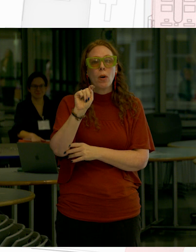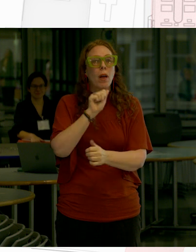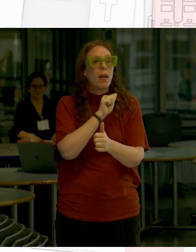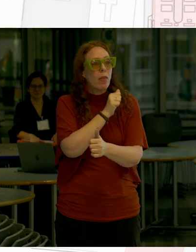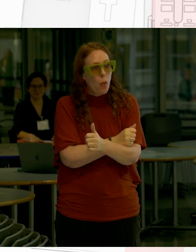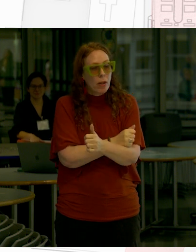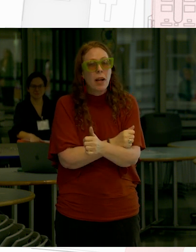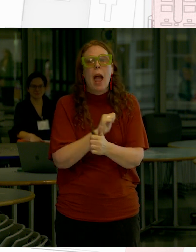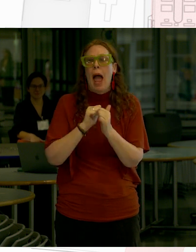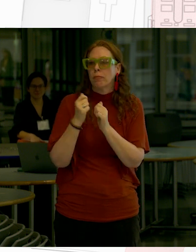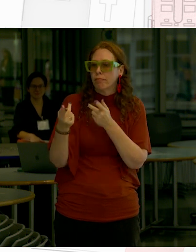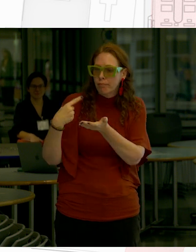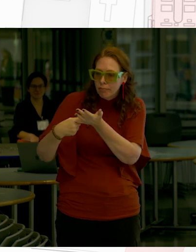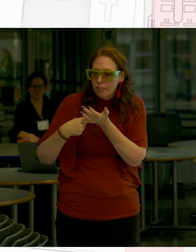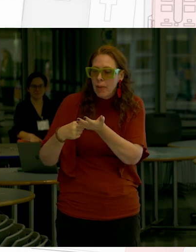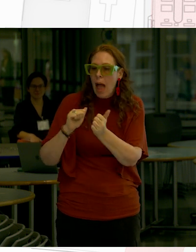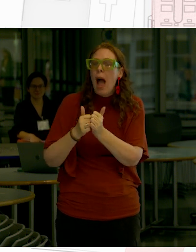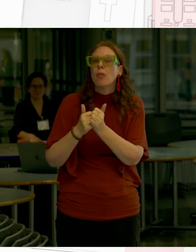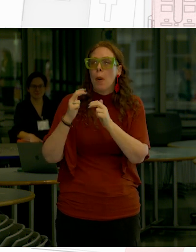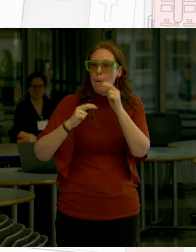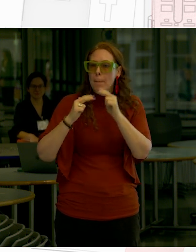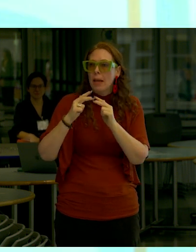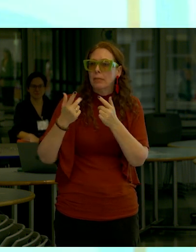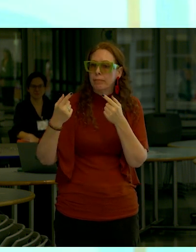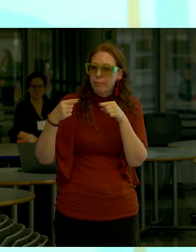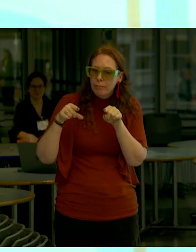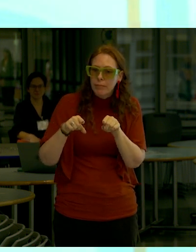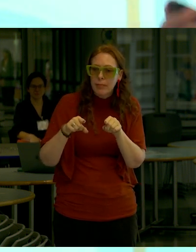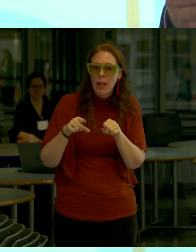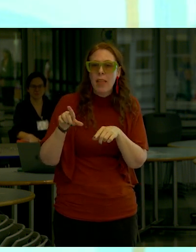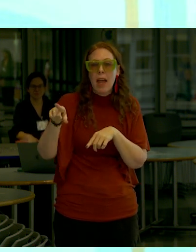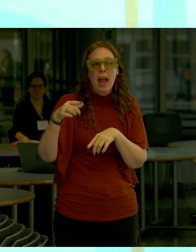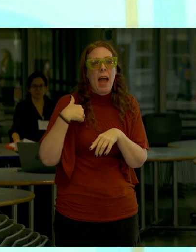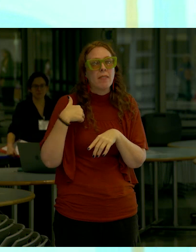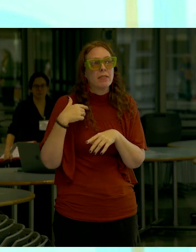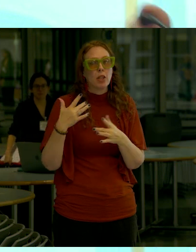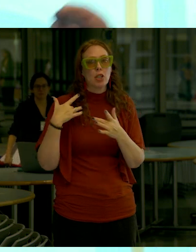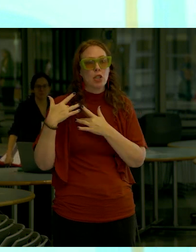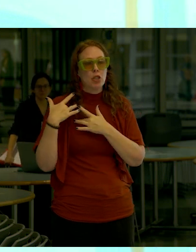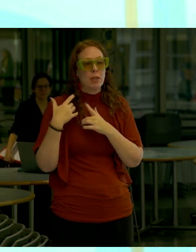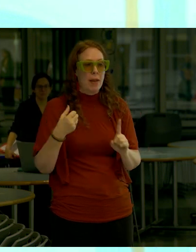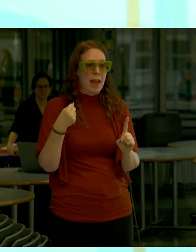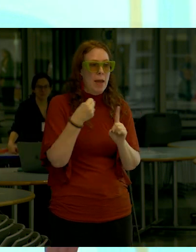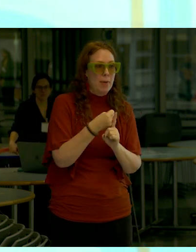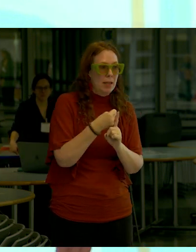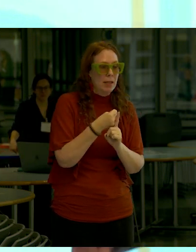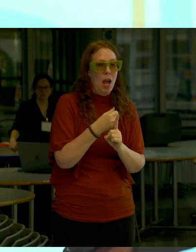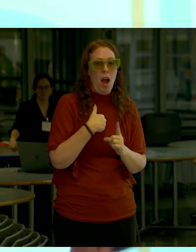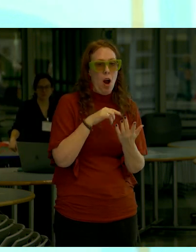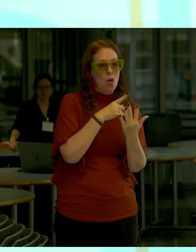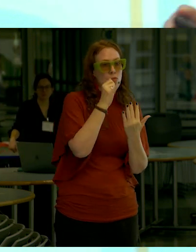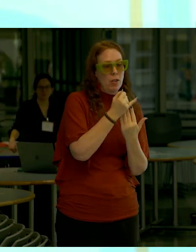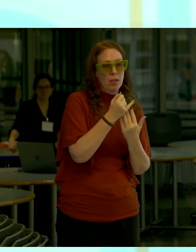we're going to build this thing and straddle their path tube that goes underneath it because obviously they have some significant concerns about the impacts that our project